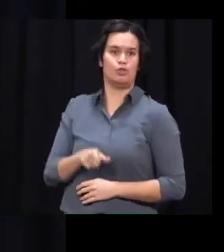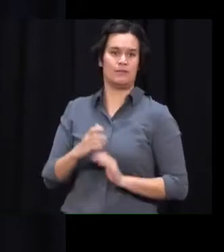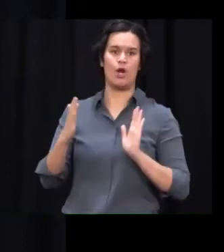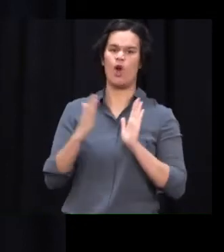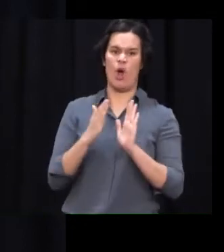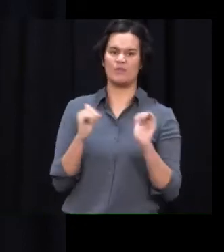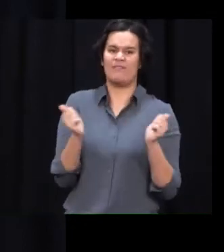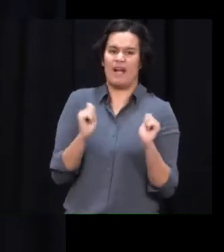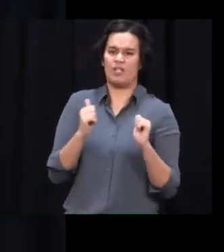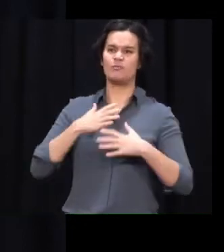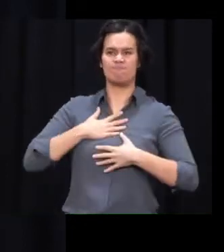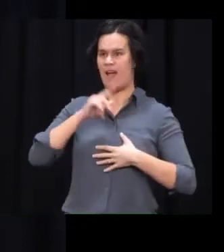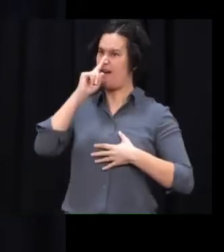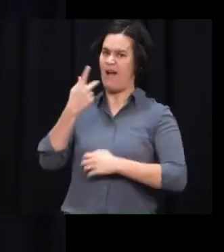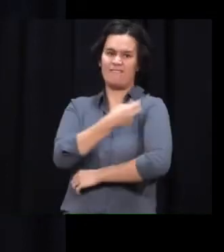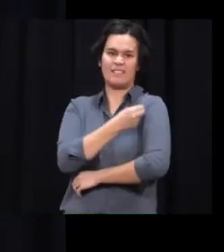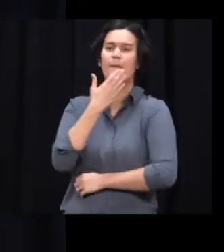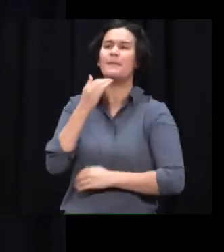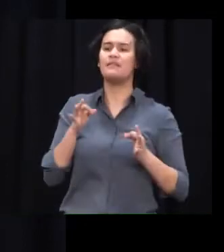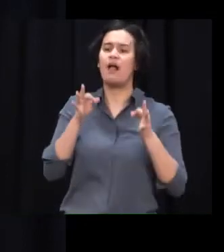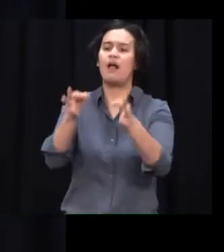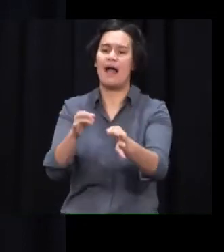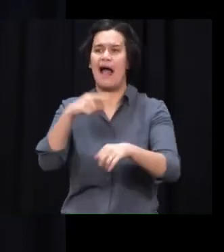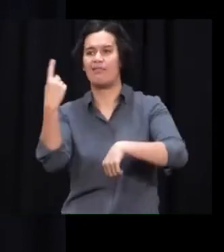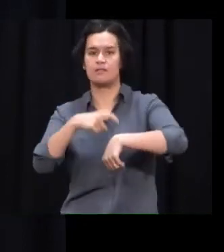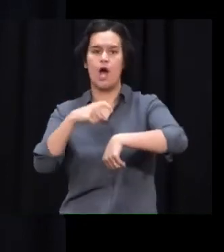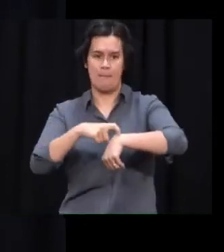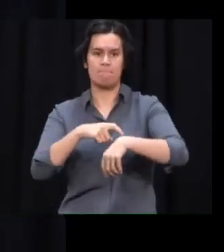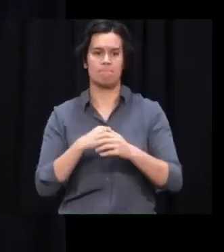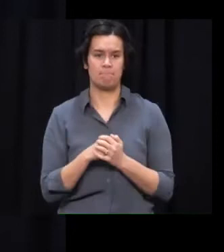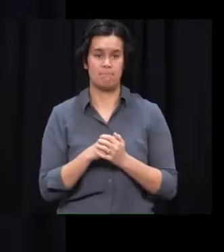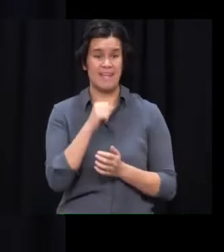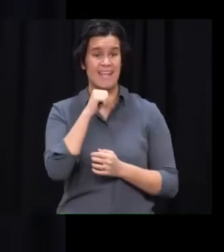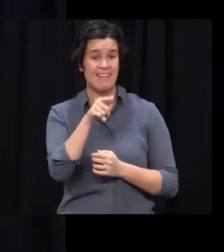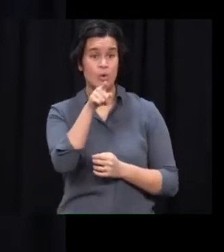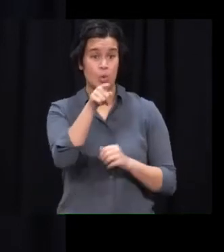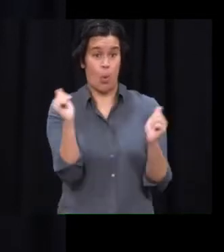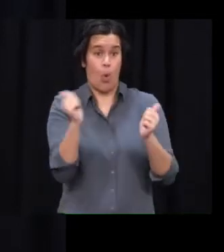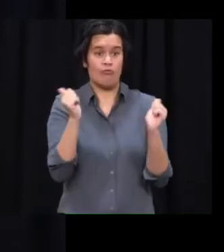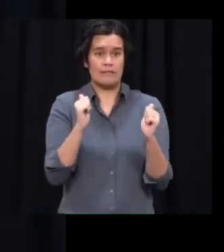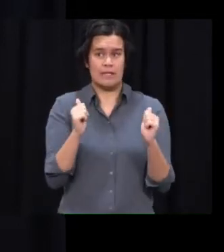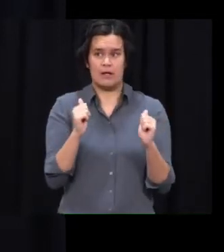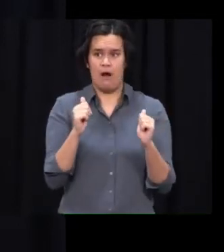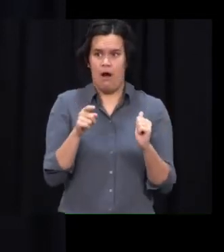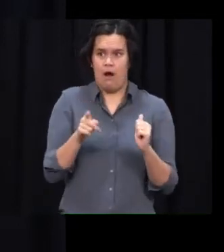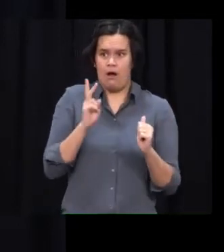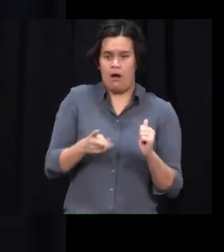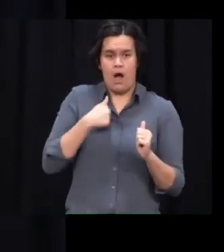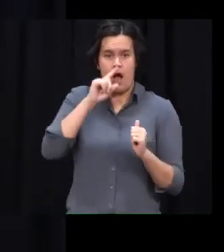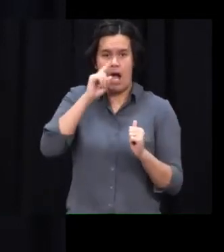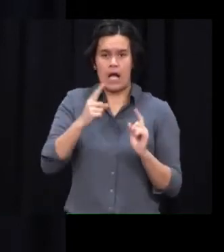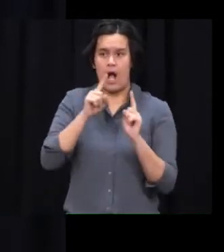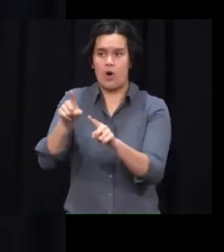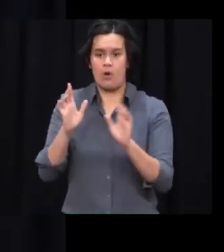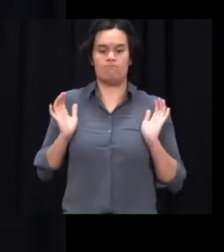centre. You will be able to rebook. You will also be able to rebook if you are a contact of a community case.